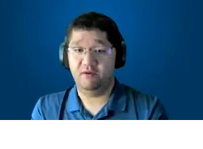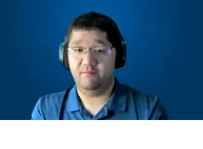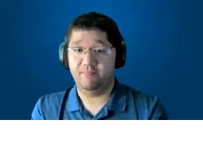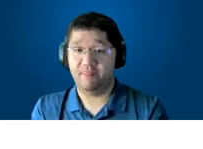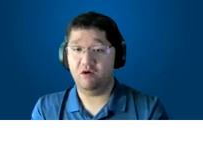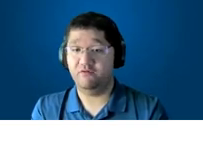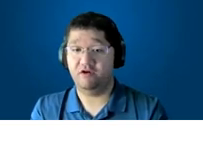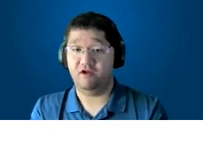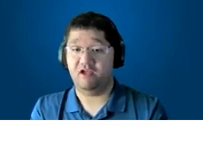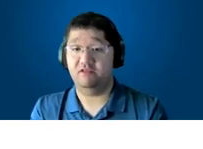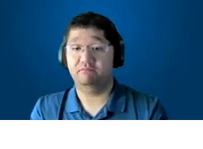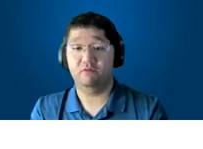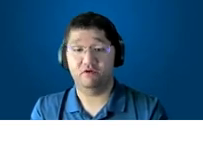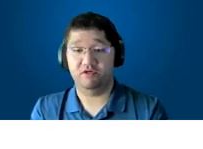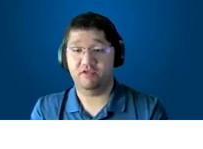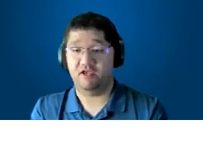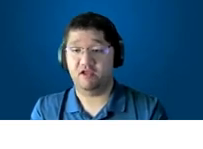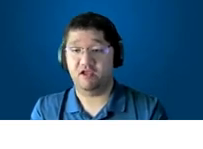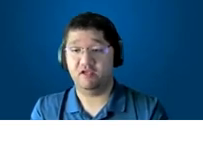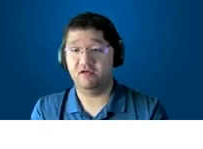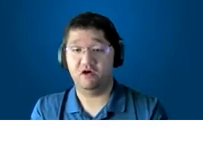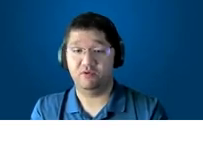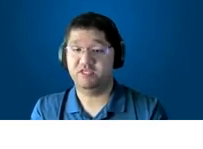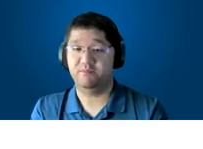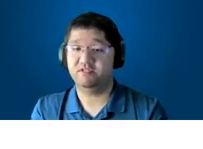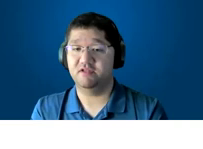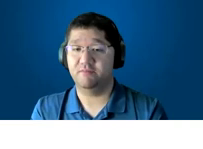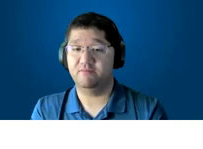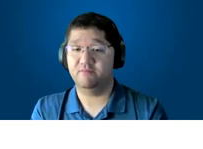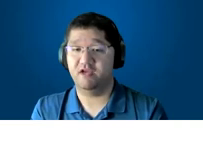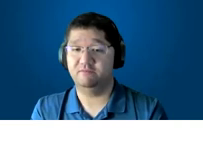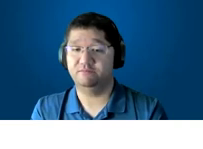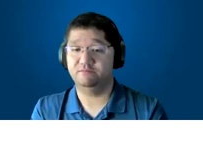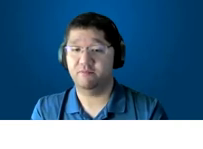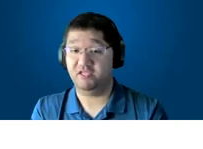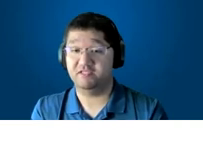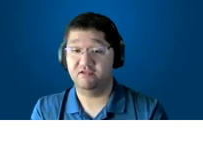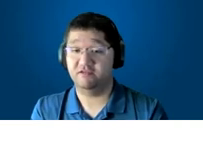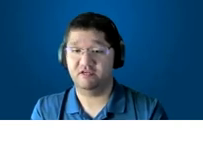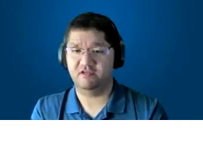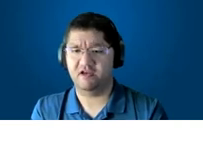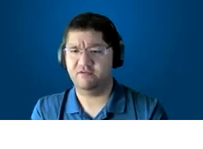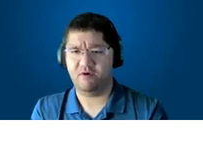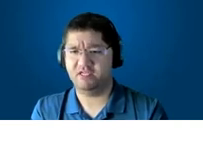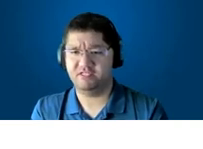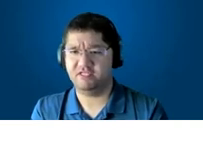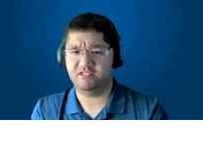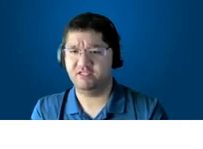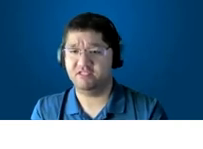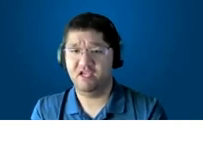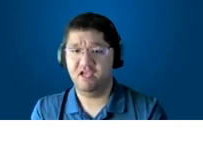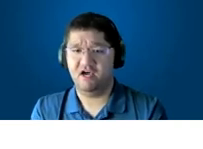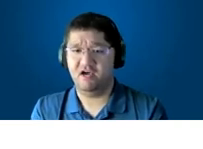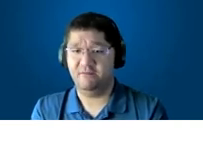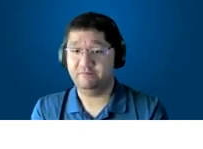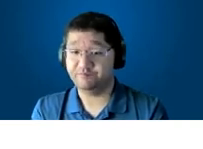um however i learned that i could always keep us um beats during kind of their practices at